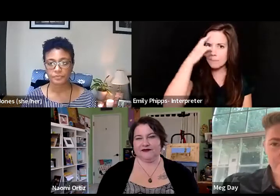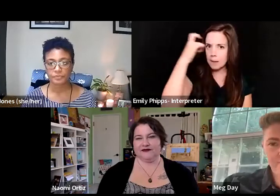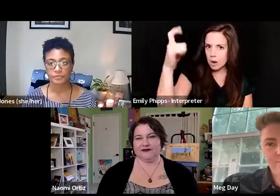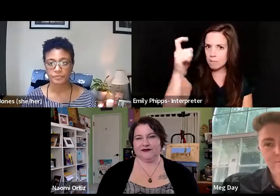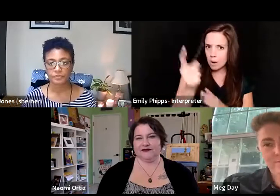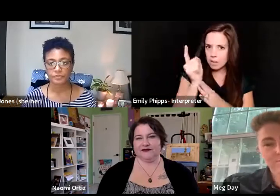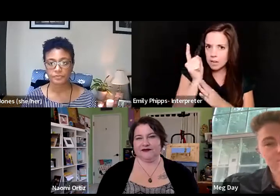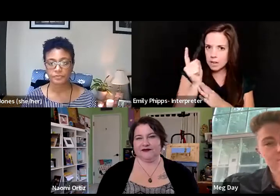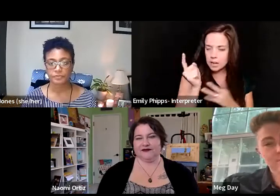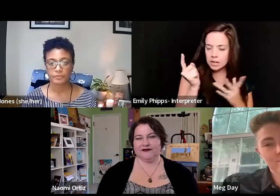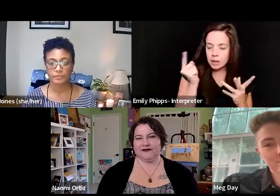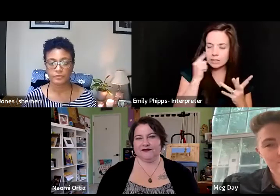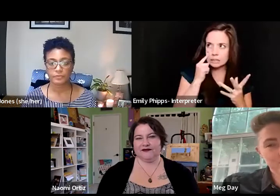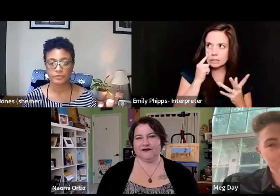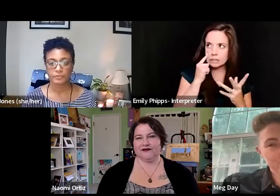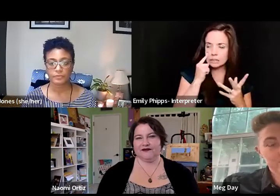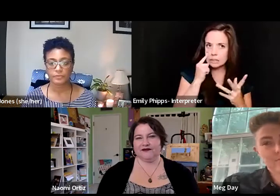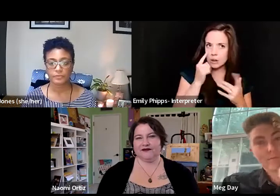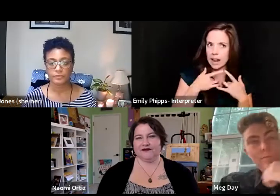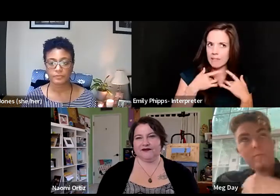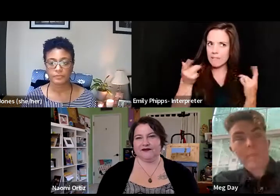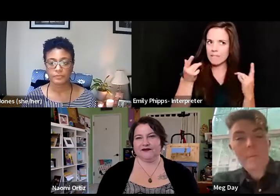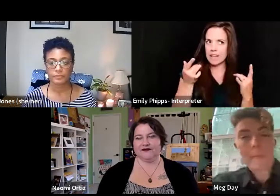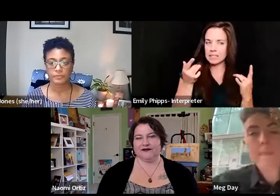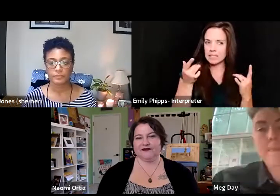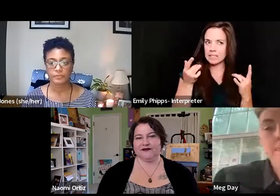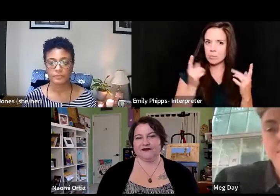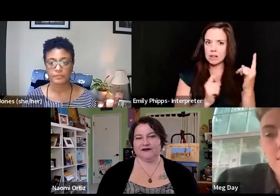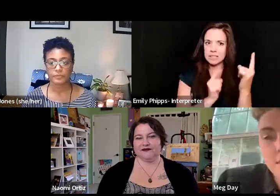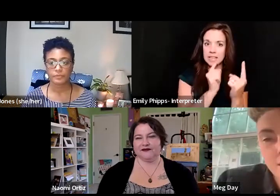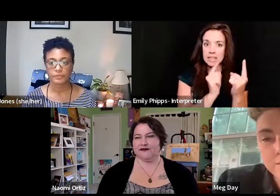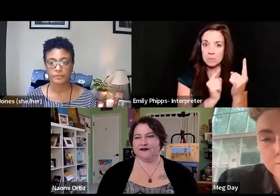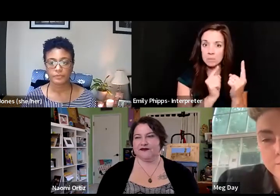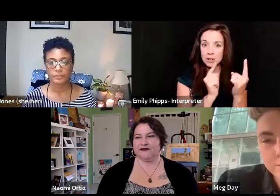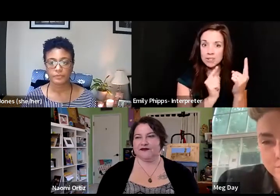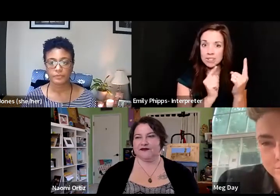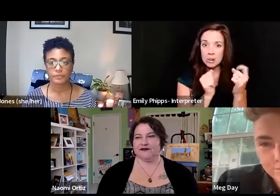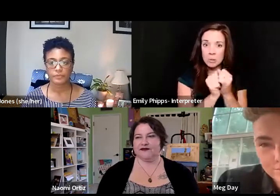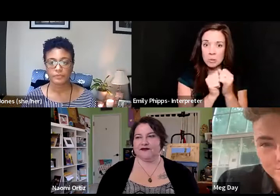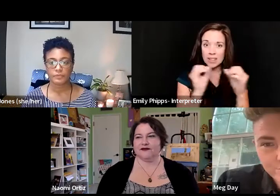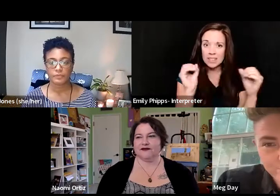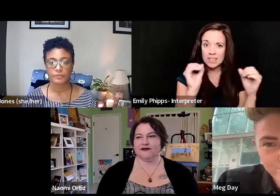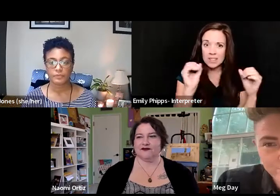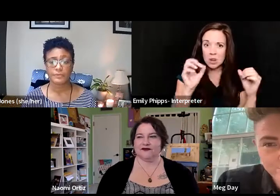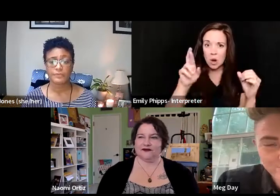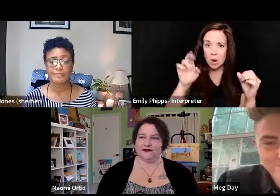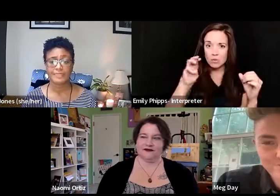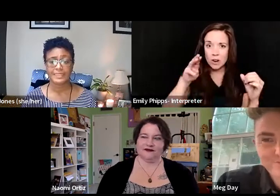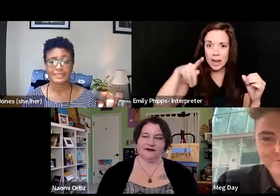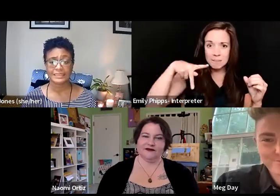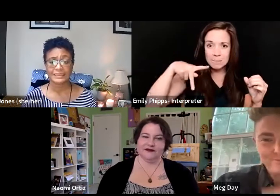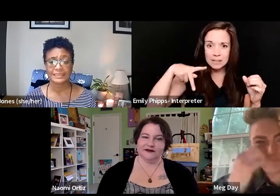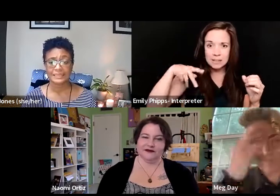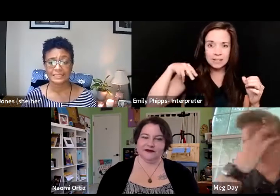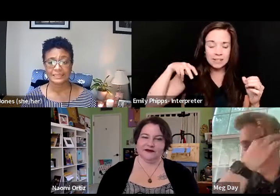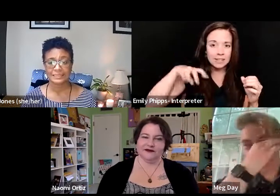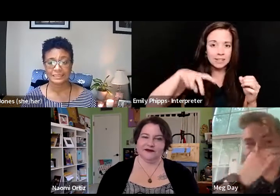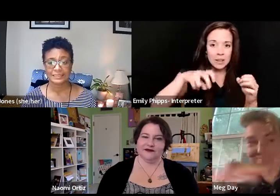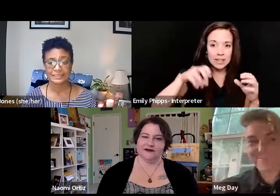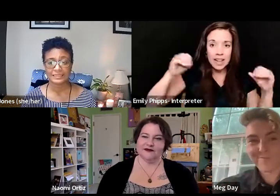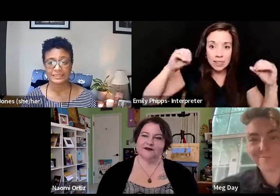like, are they going to have events where it's in person with no ramp and no, you know, no nothing.